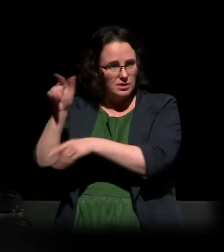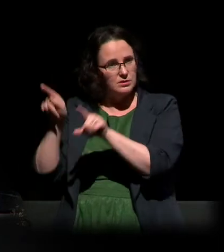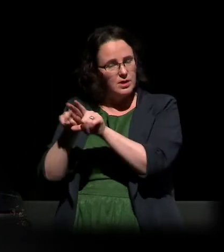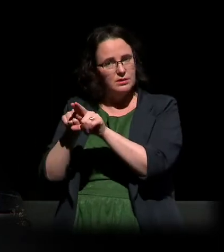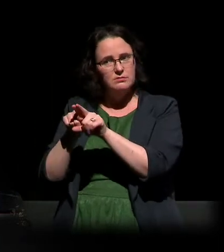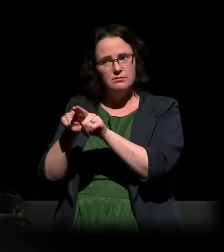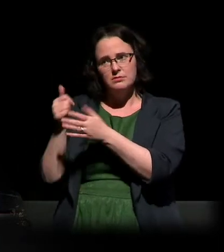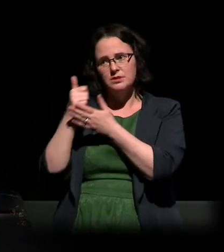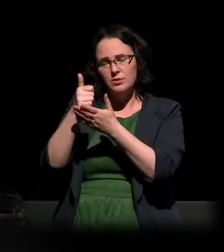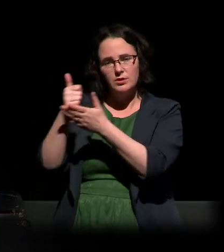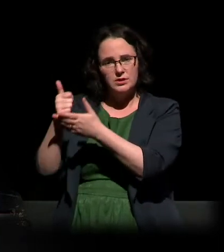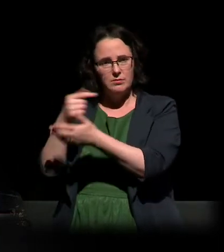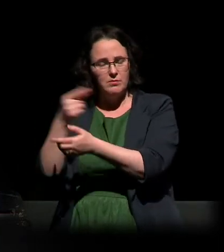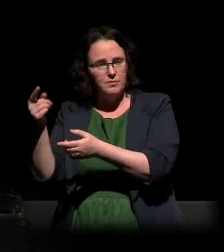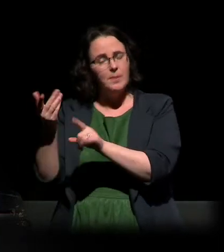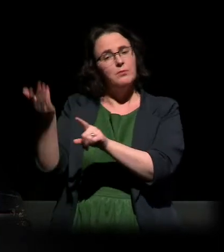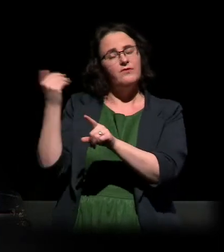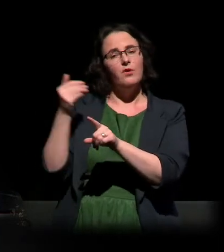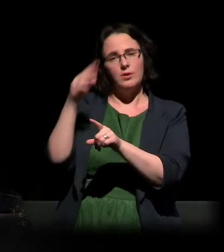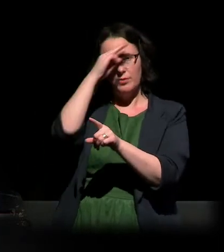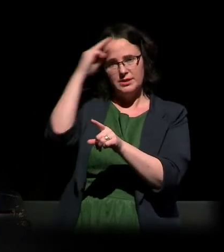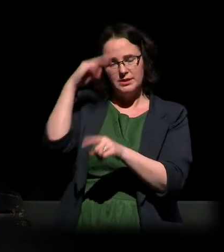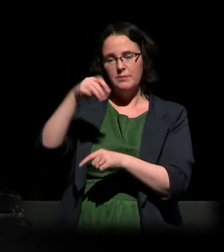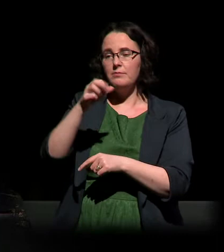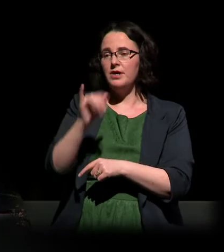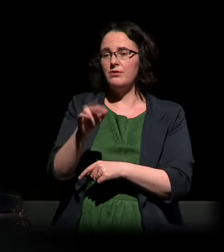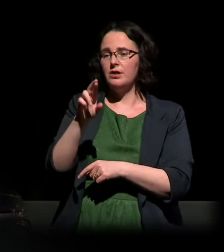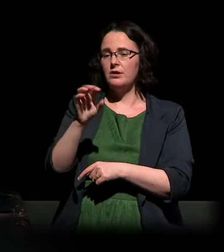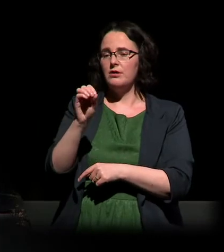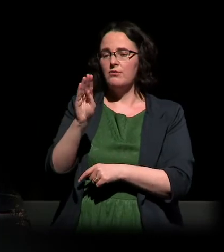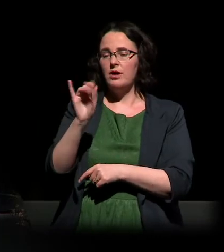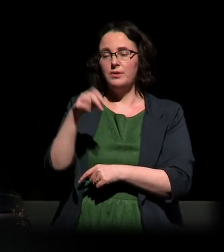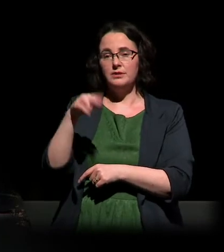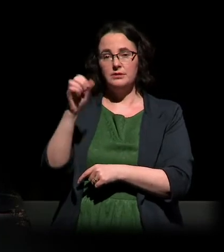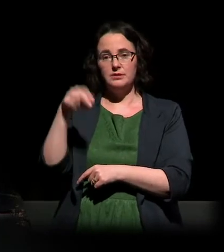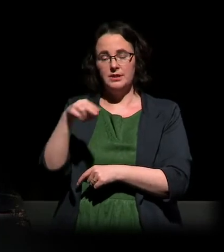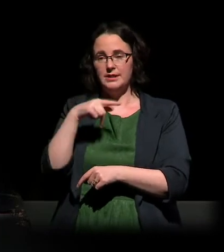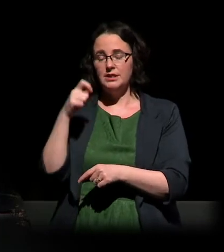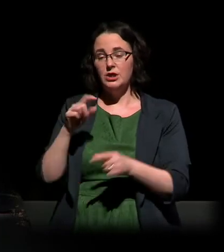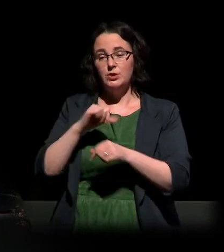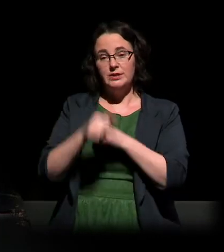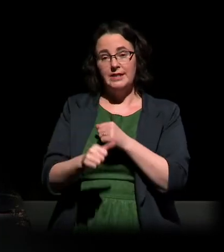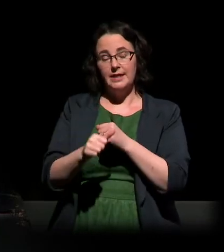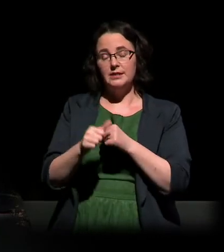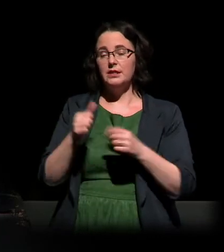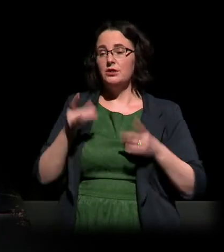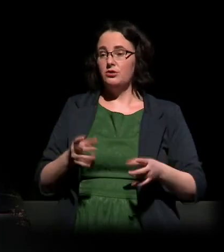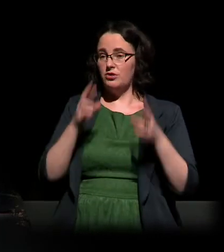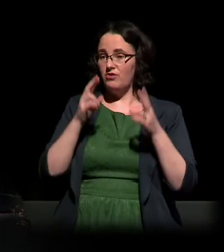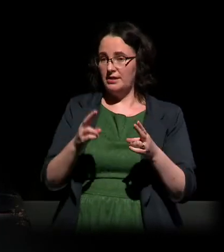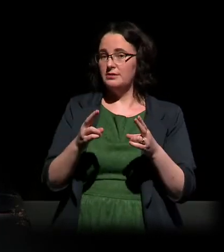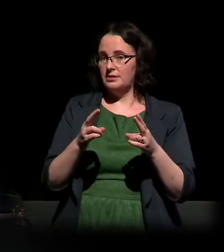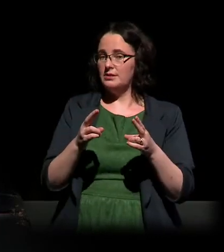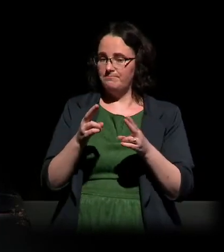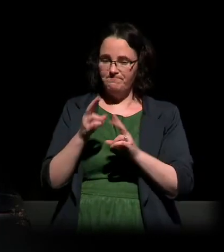Former President Mary Robinson opined that today's human rights violations are the causes of tomorrow's conflicts. And